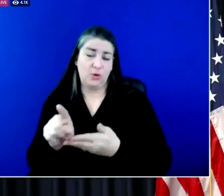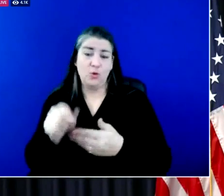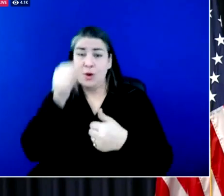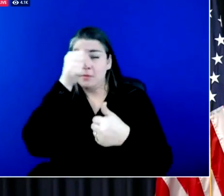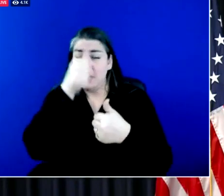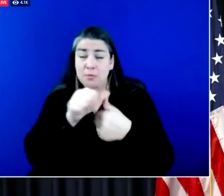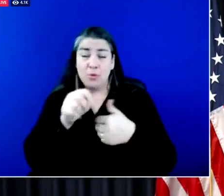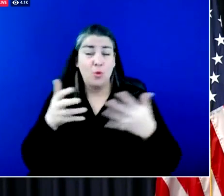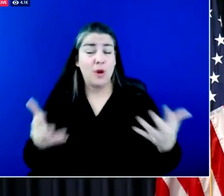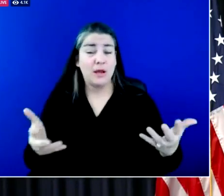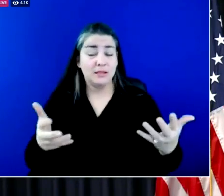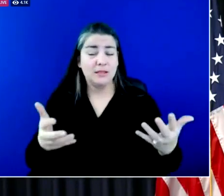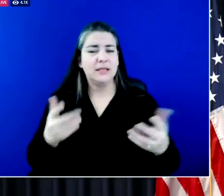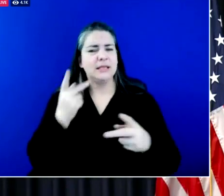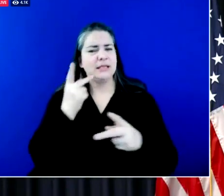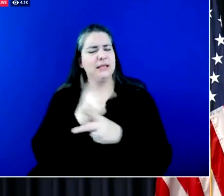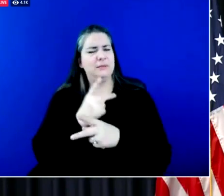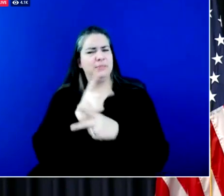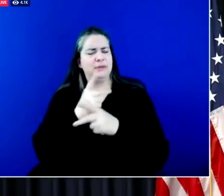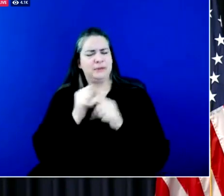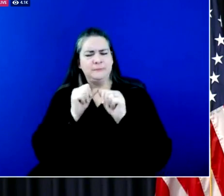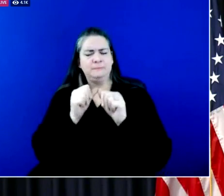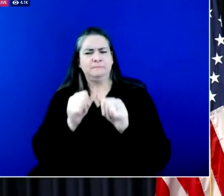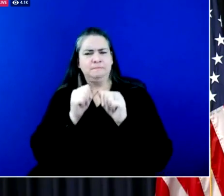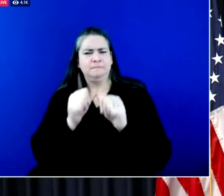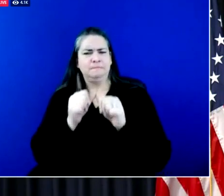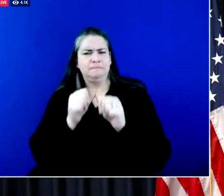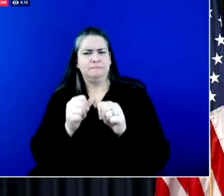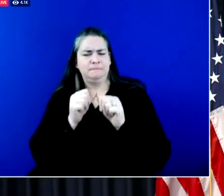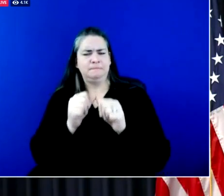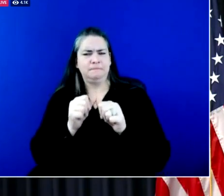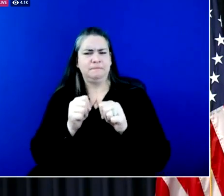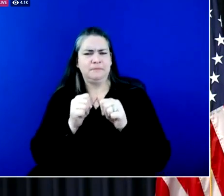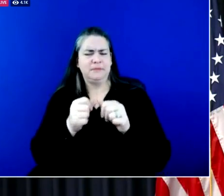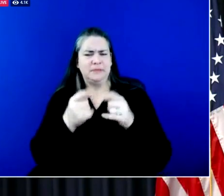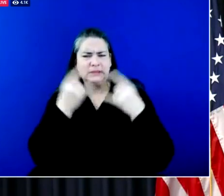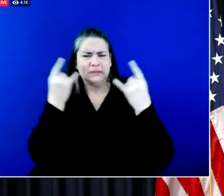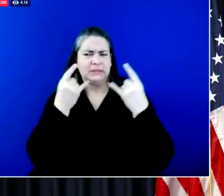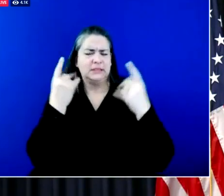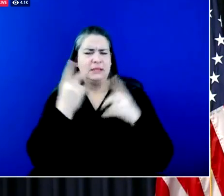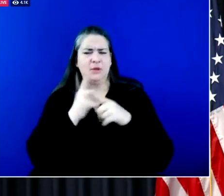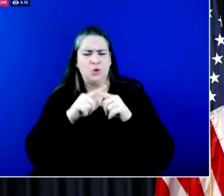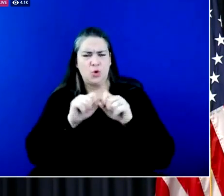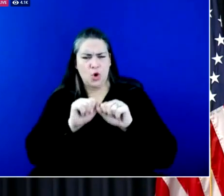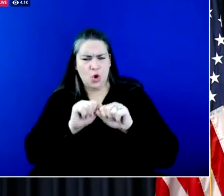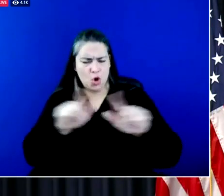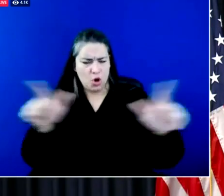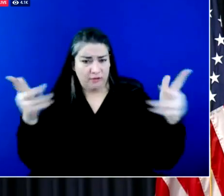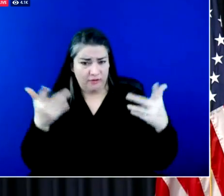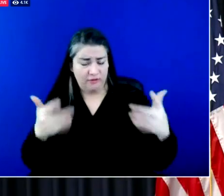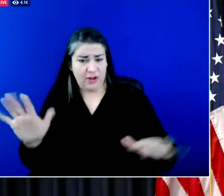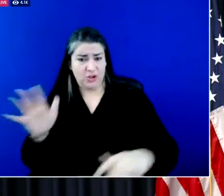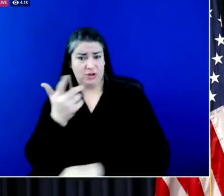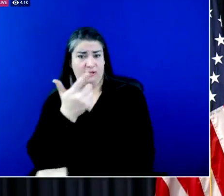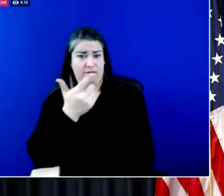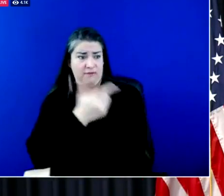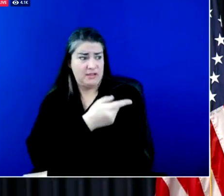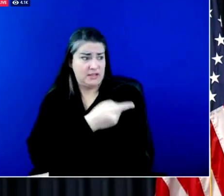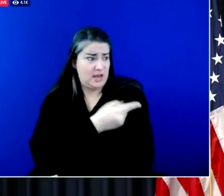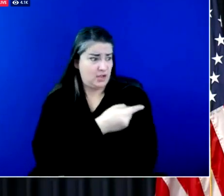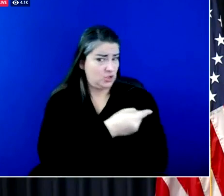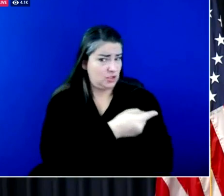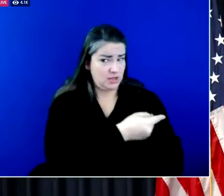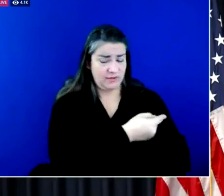things afterwards until enough people statewide are vaccinated to get us to that herd immunity level or to provide us